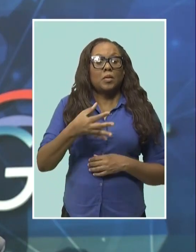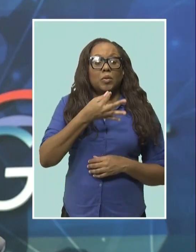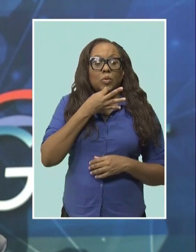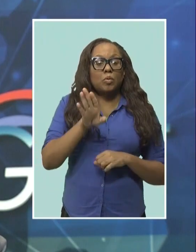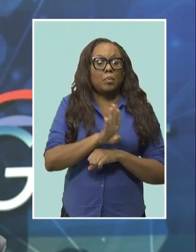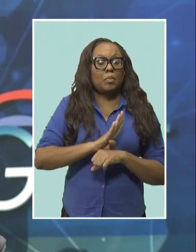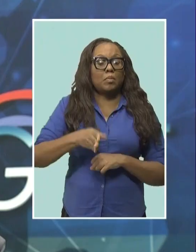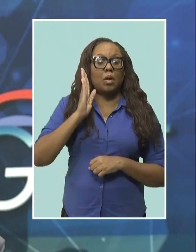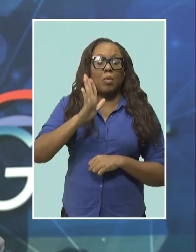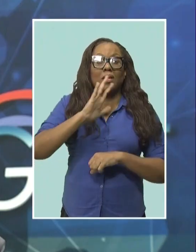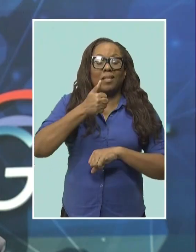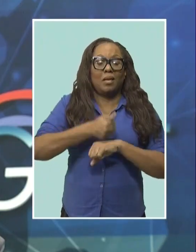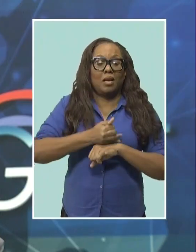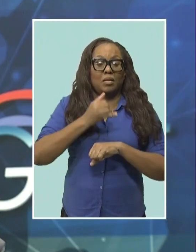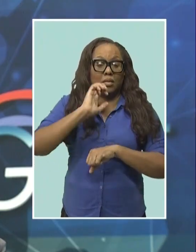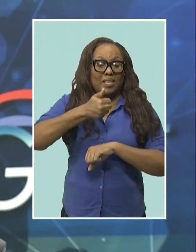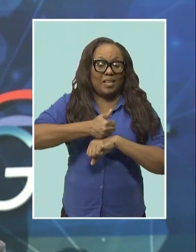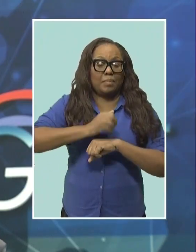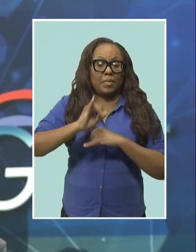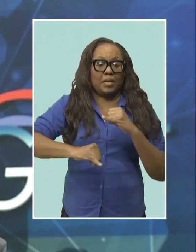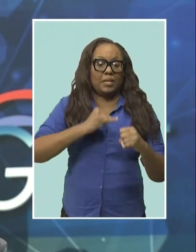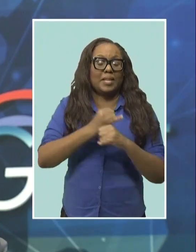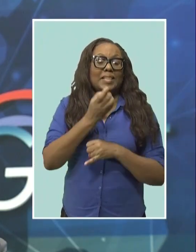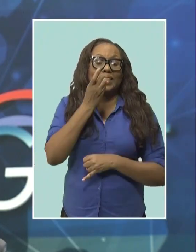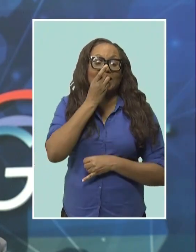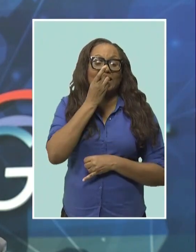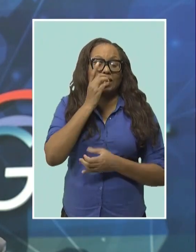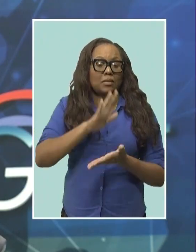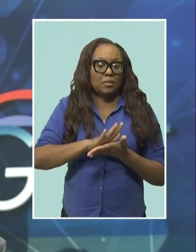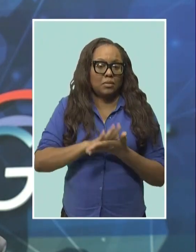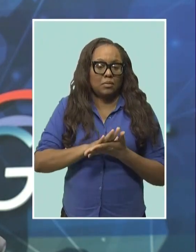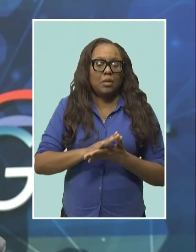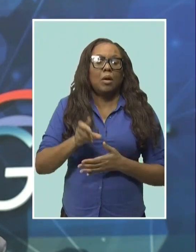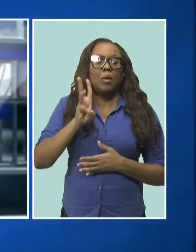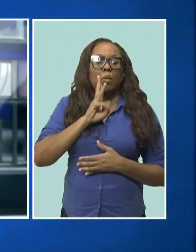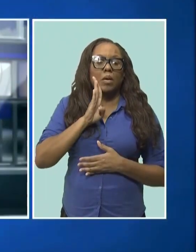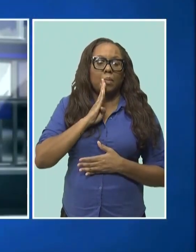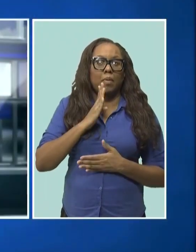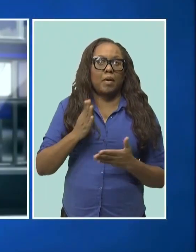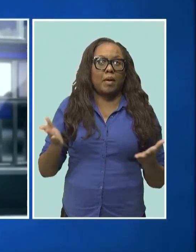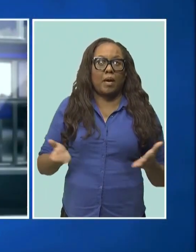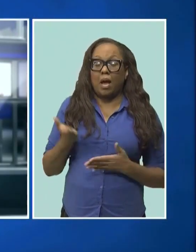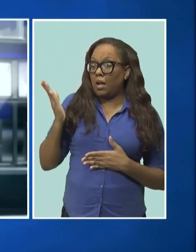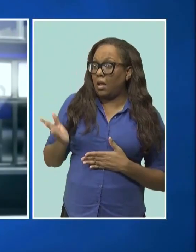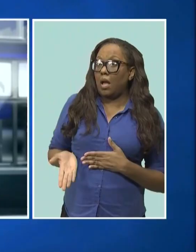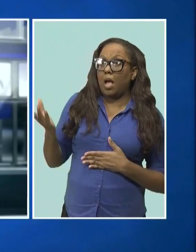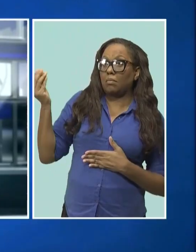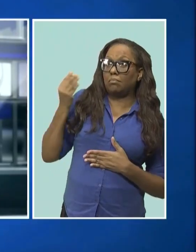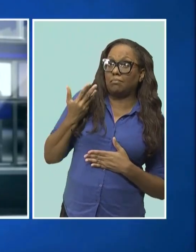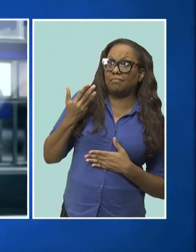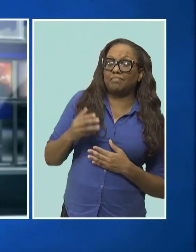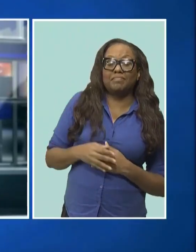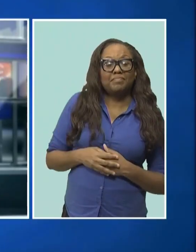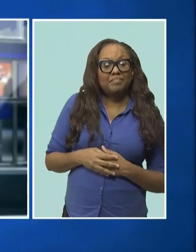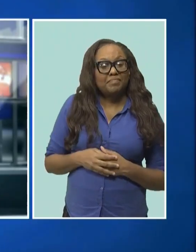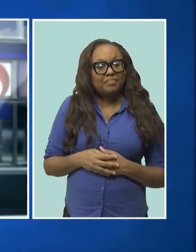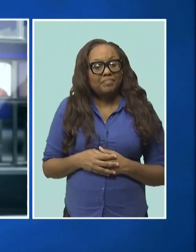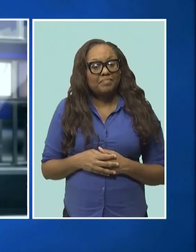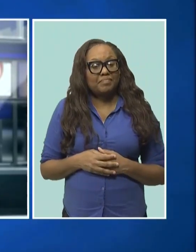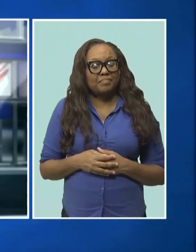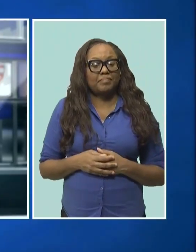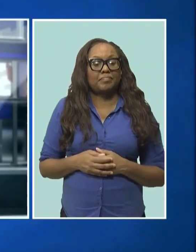home to an international dental school. Wendy Burke joins us live now with the full story from the lower house. Wendy?